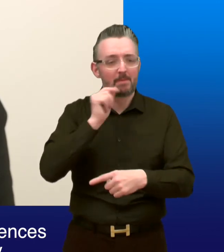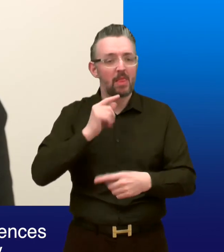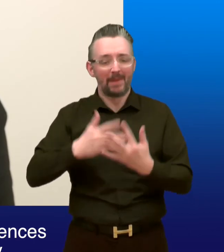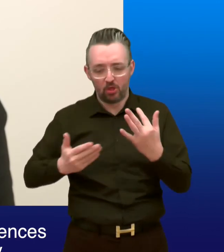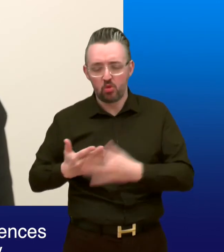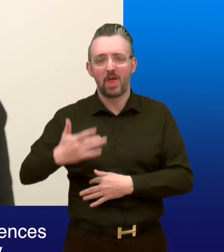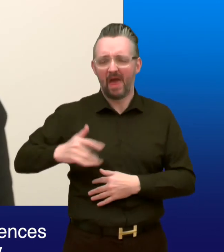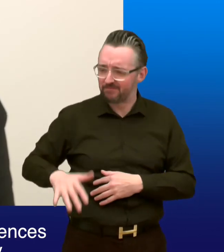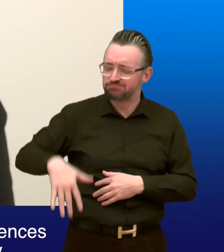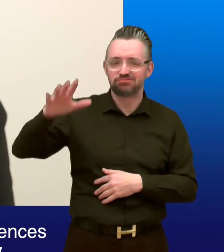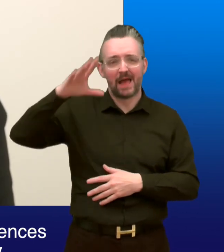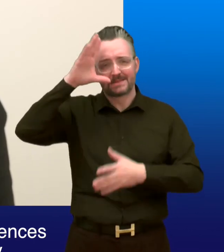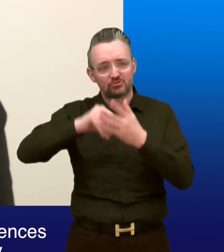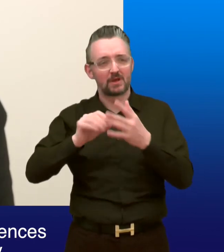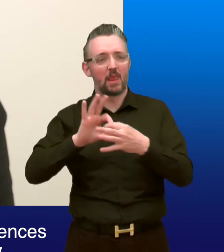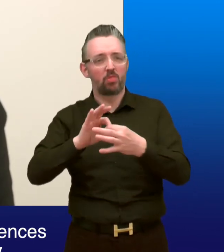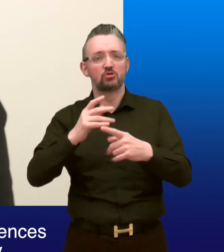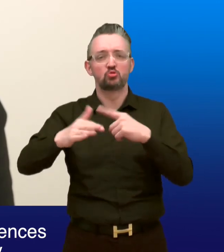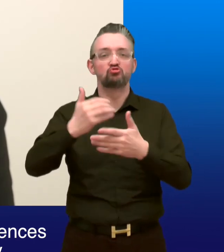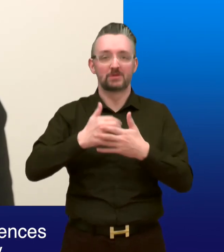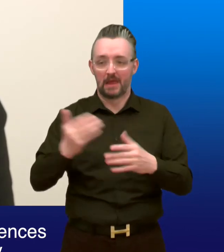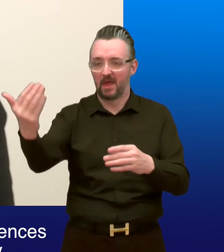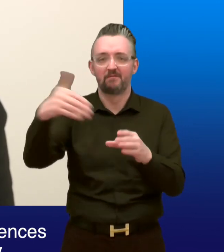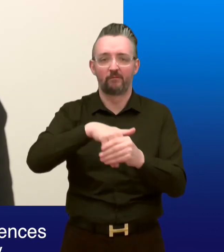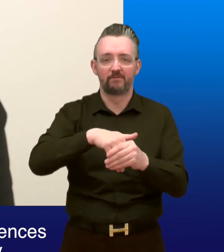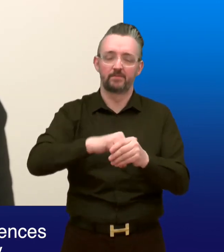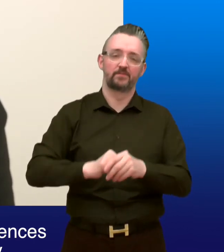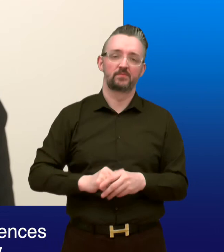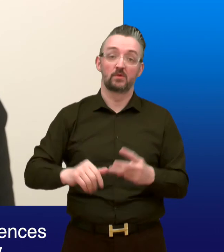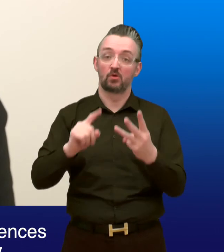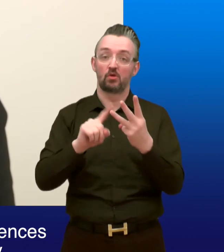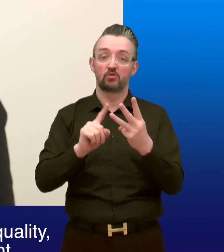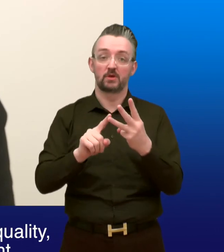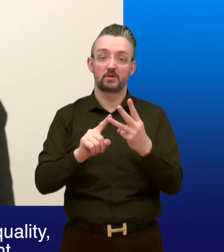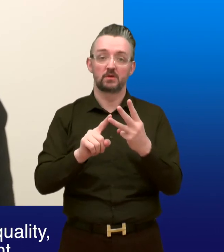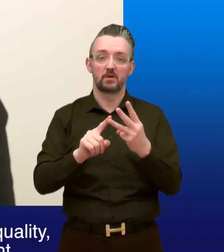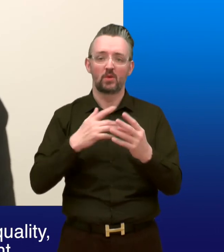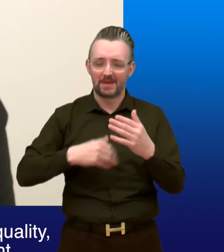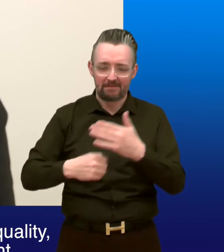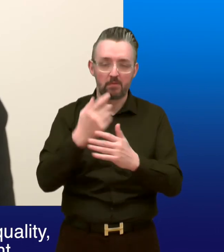13. 15. 15. 15. 20. 23.